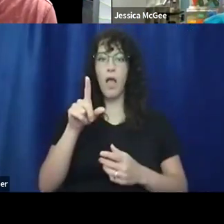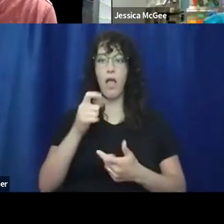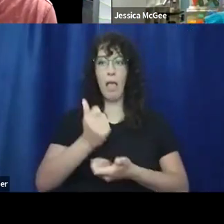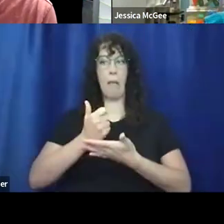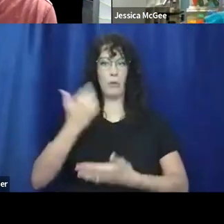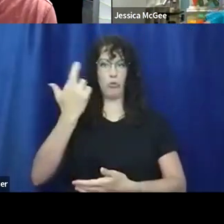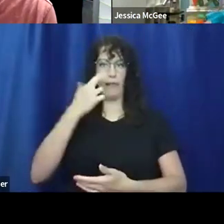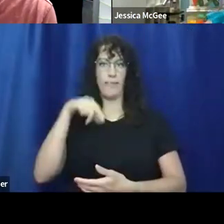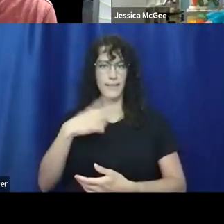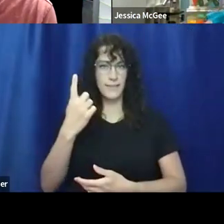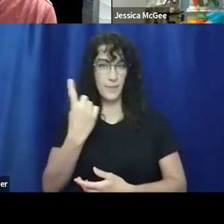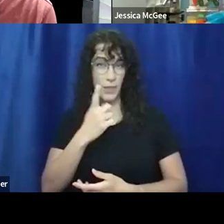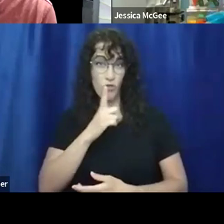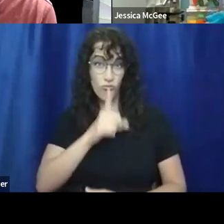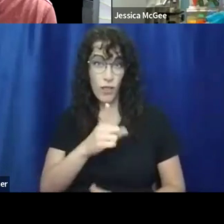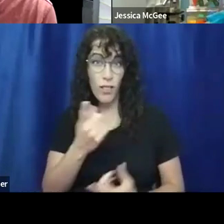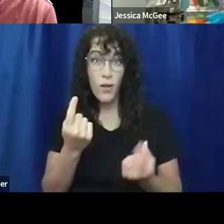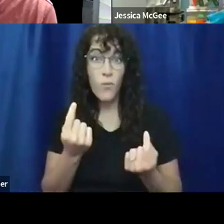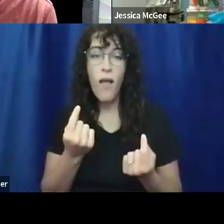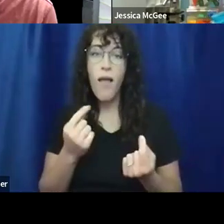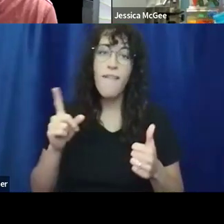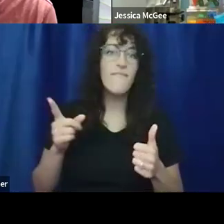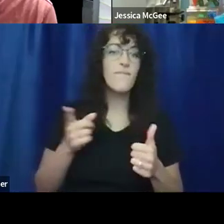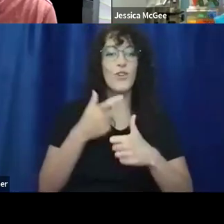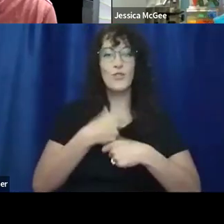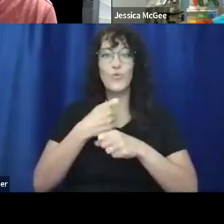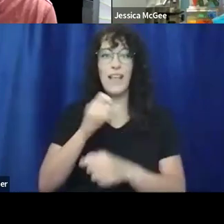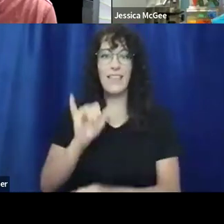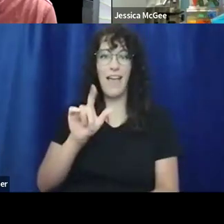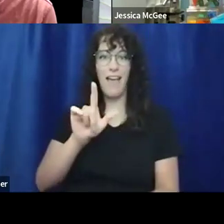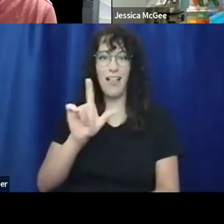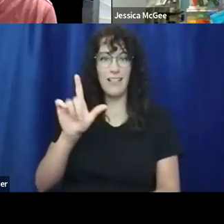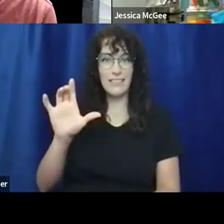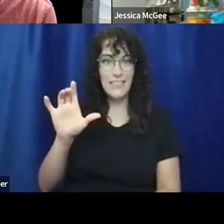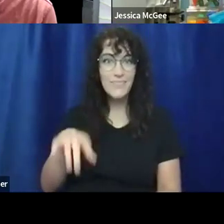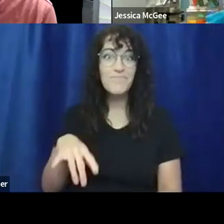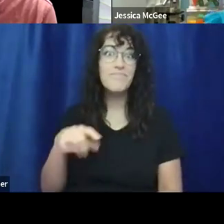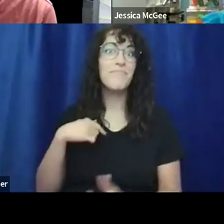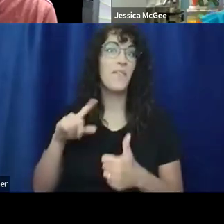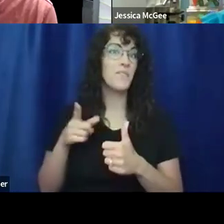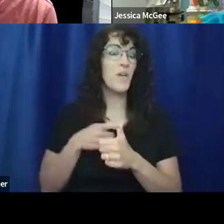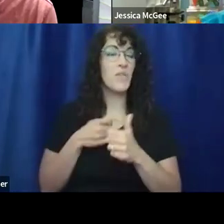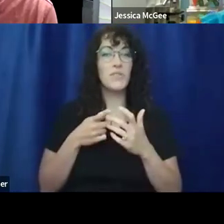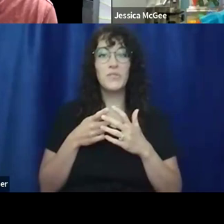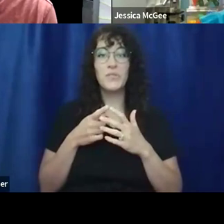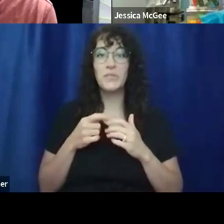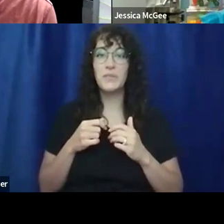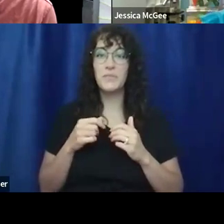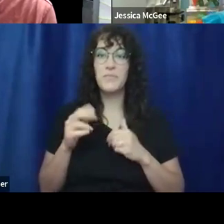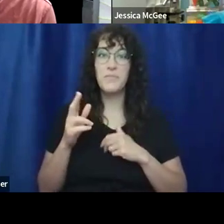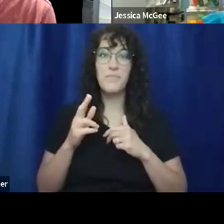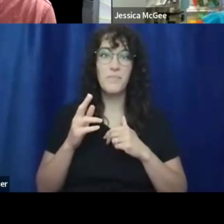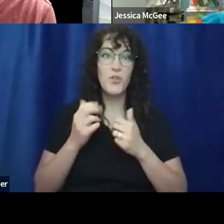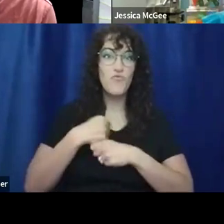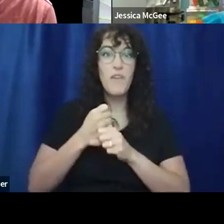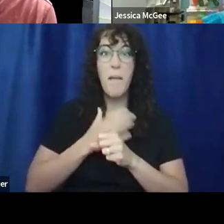something that's real is when I first created that LLC. And when I first started, uh, when I first built my website, and